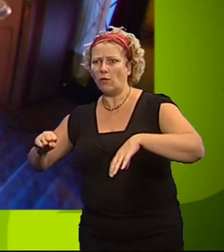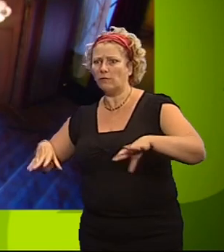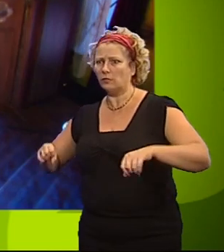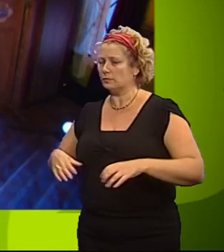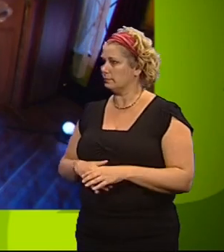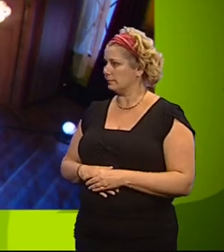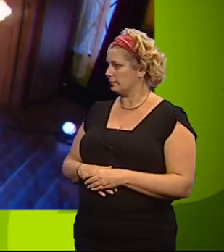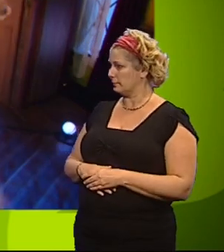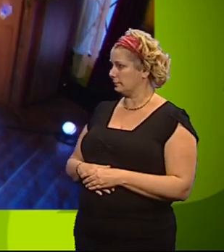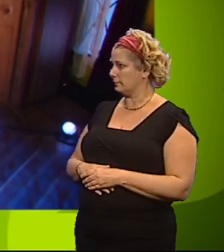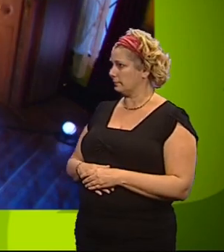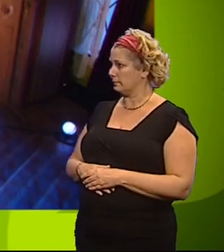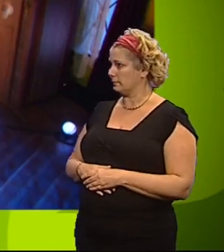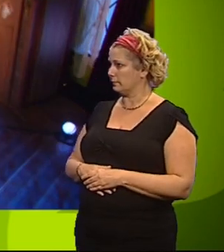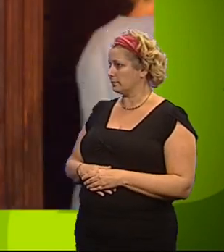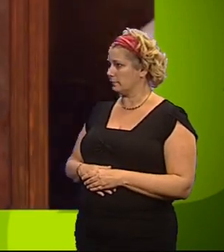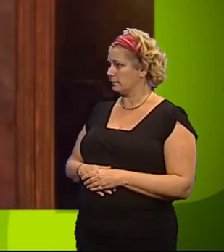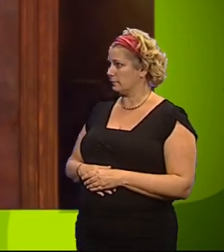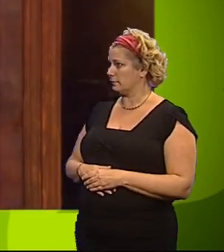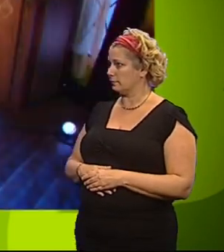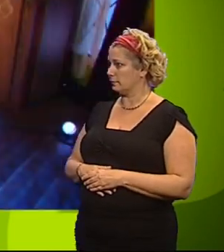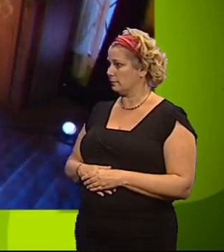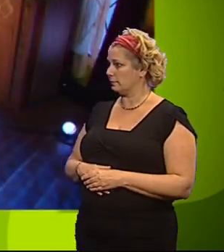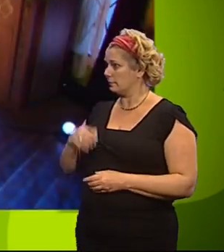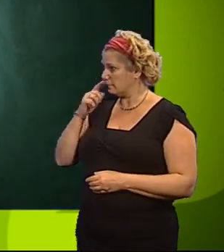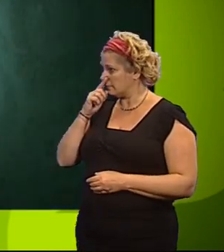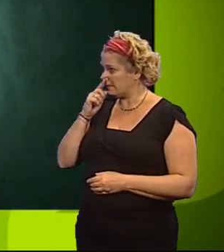Into your wardrobe. I will tell you when the coast is clear.